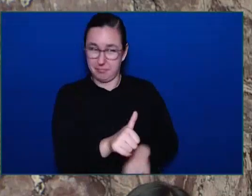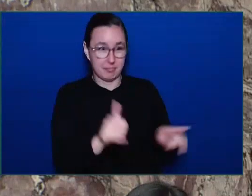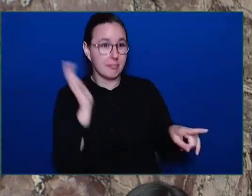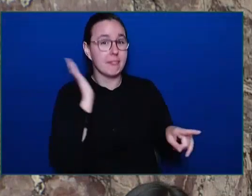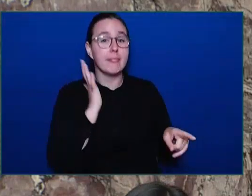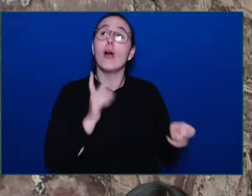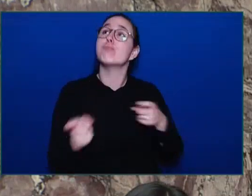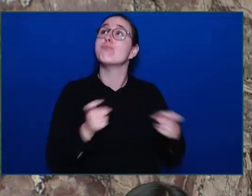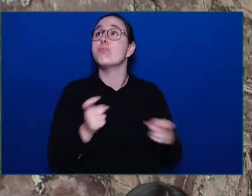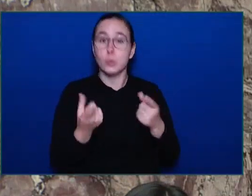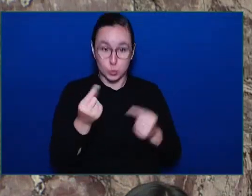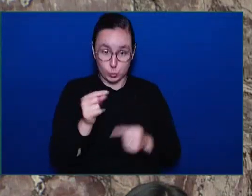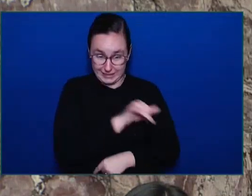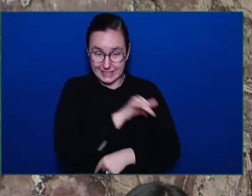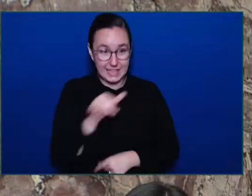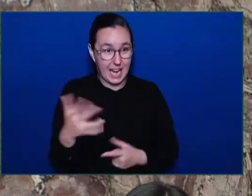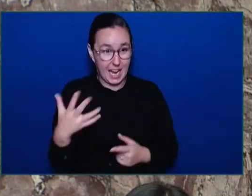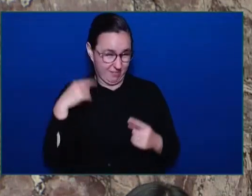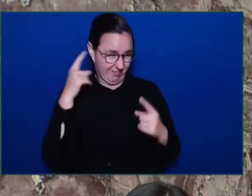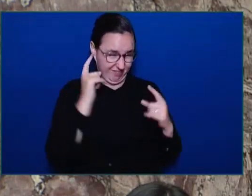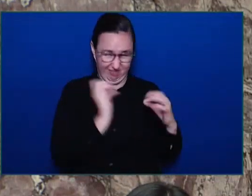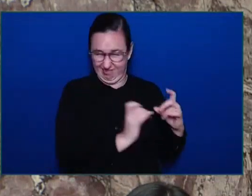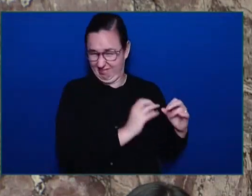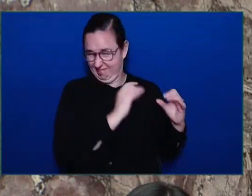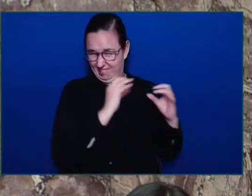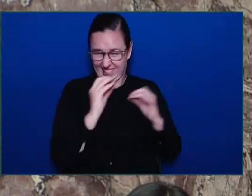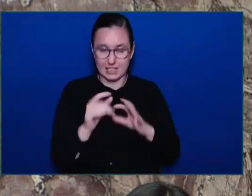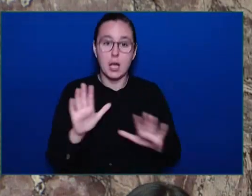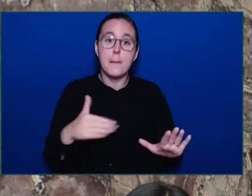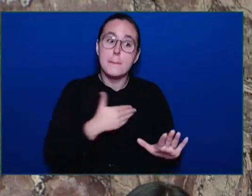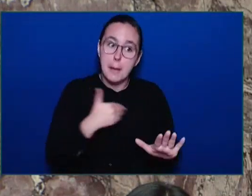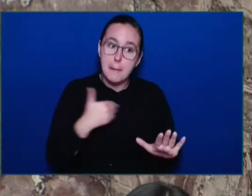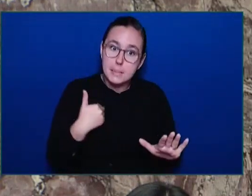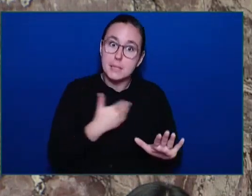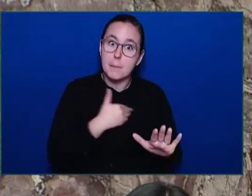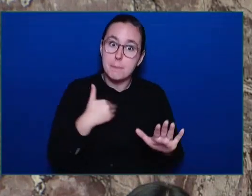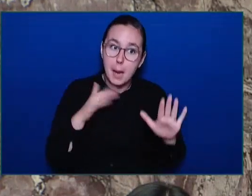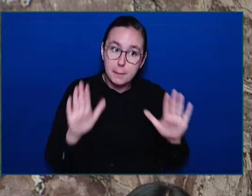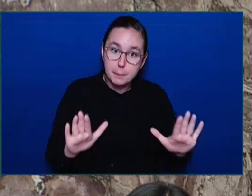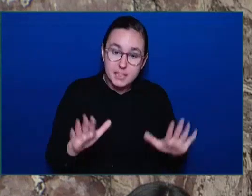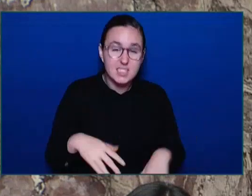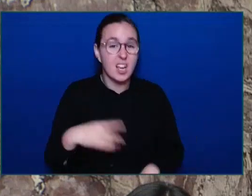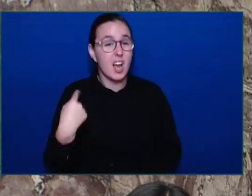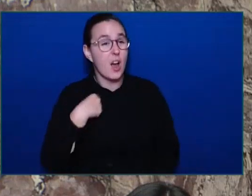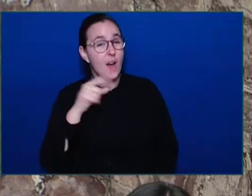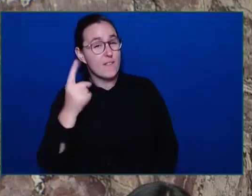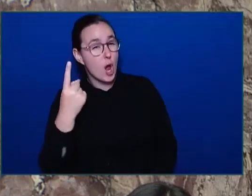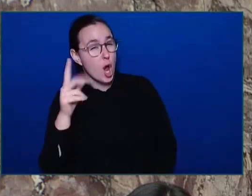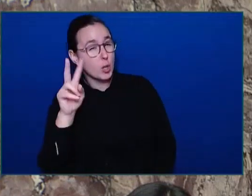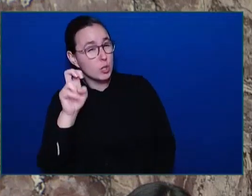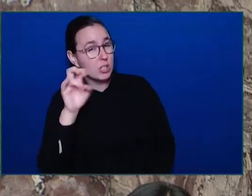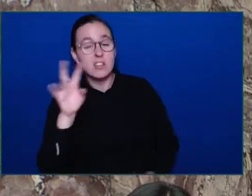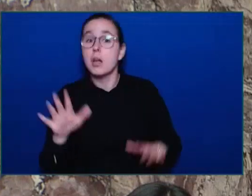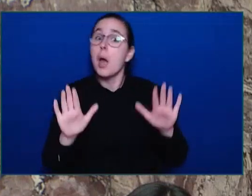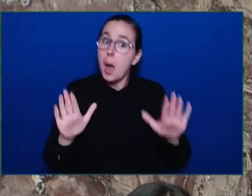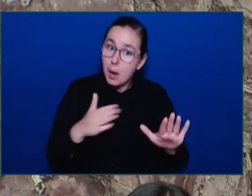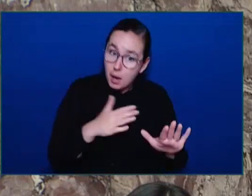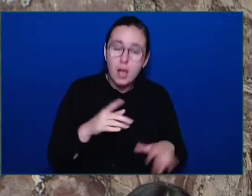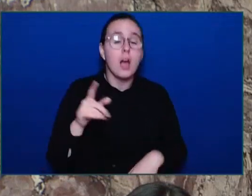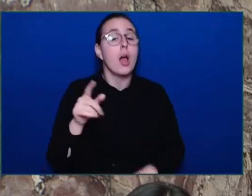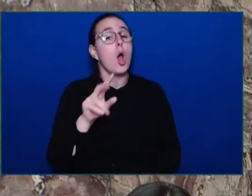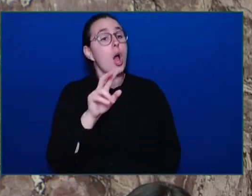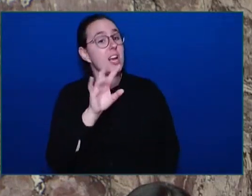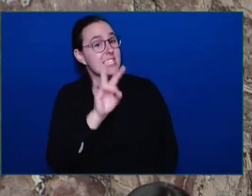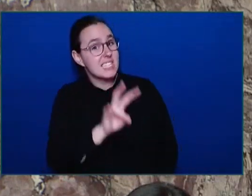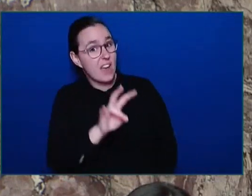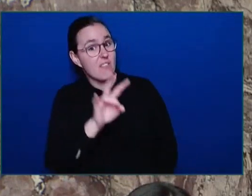first 277 positions to